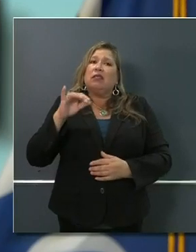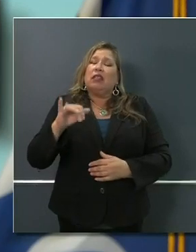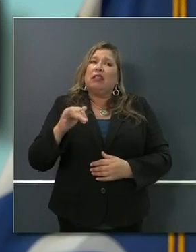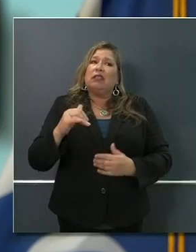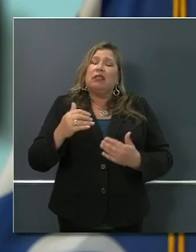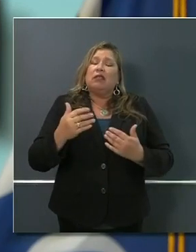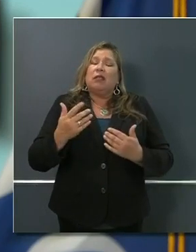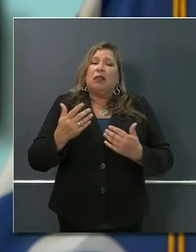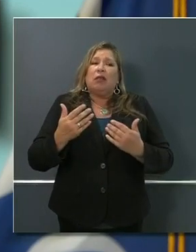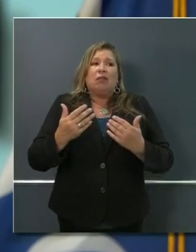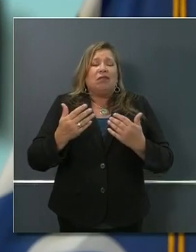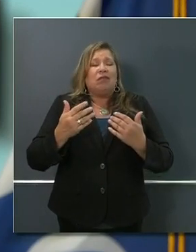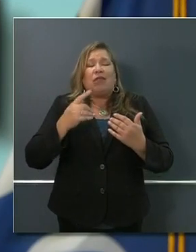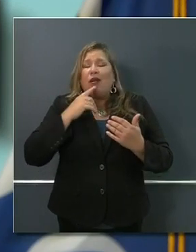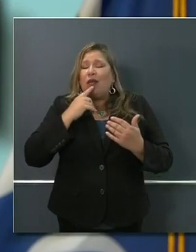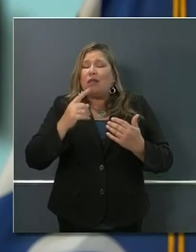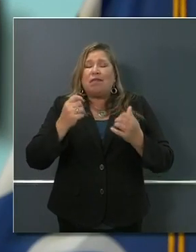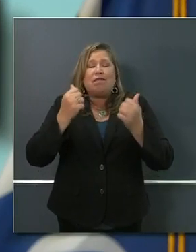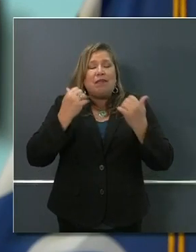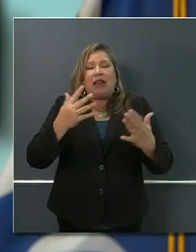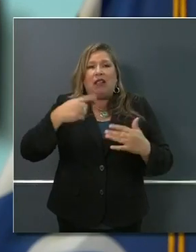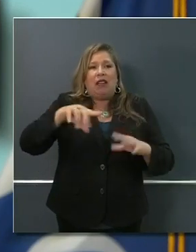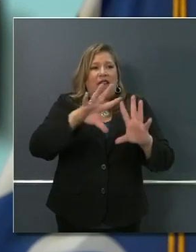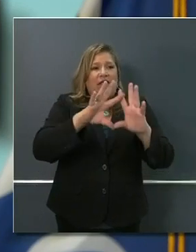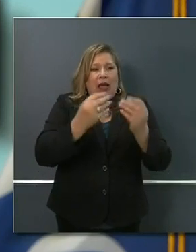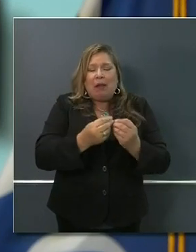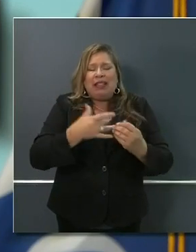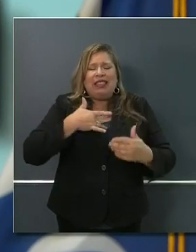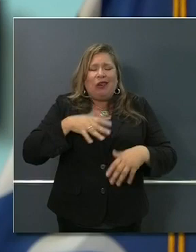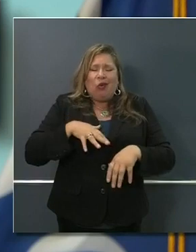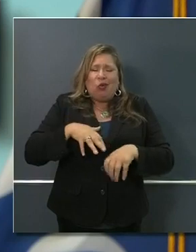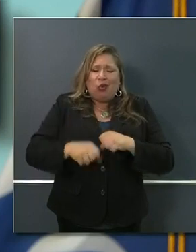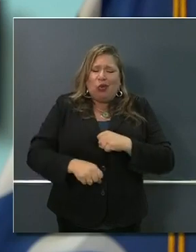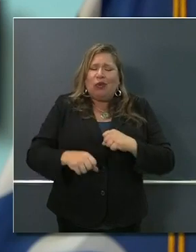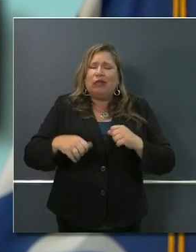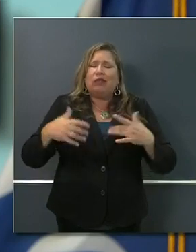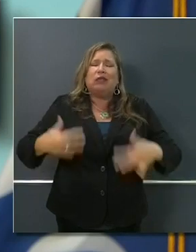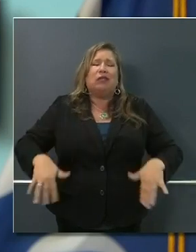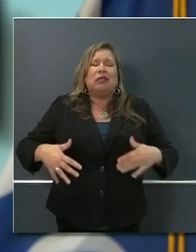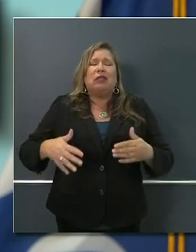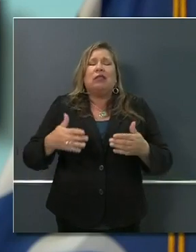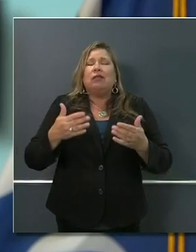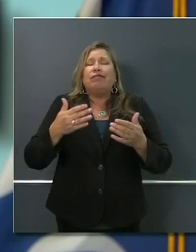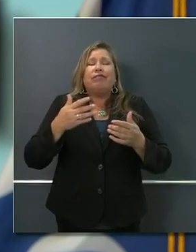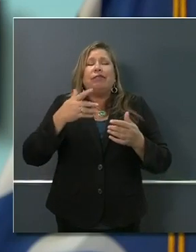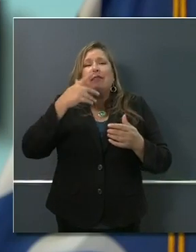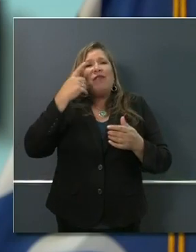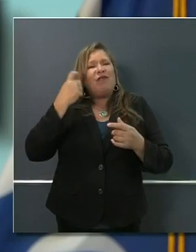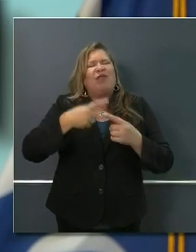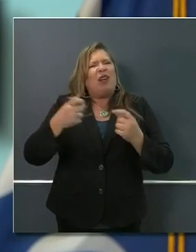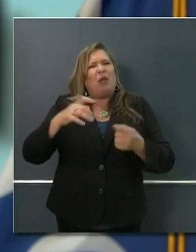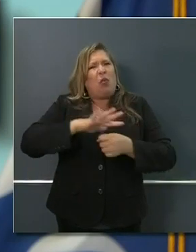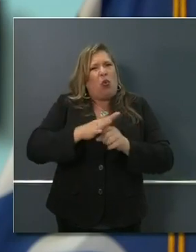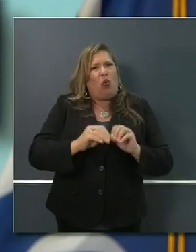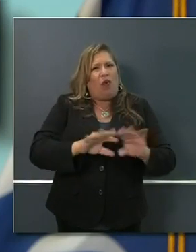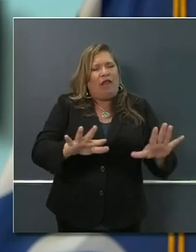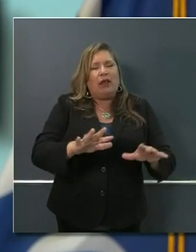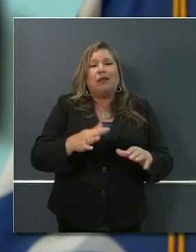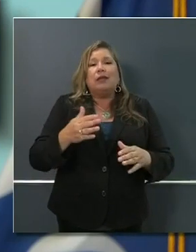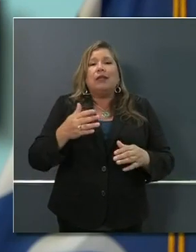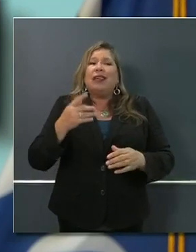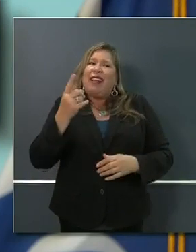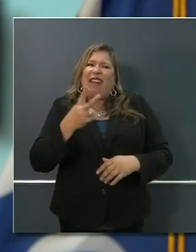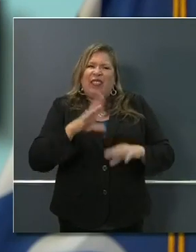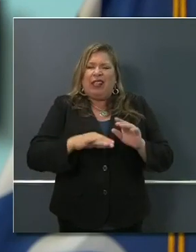families that have been torn apart because of this virus compared to the prior week. Unfortunately, today, it's sent